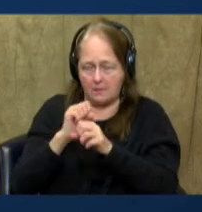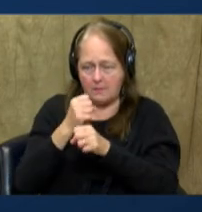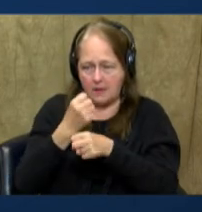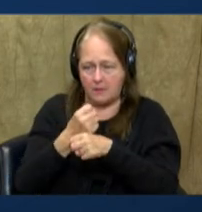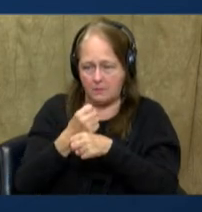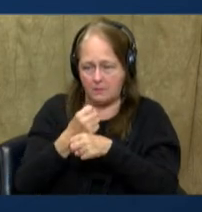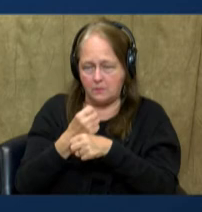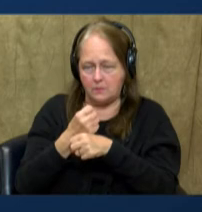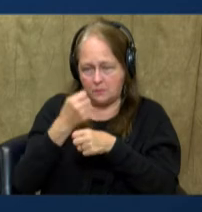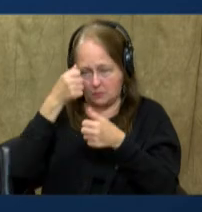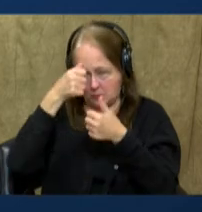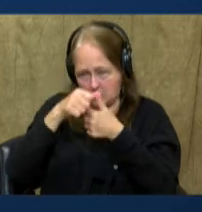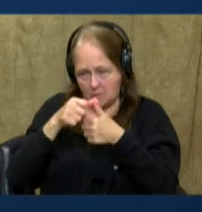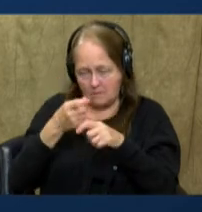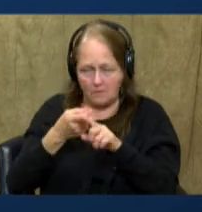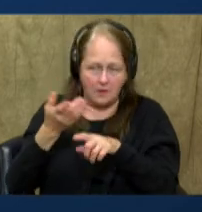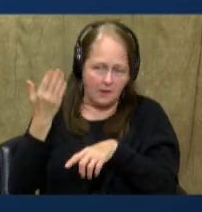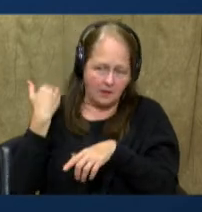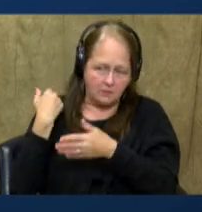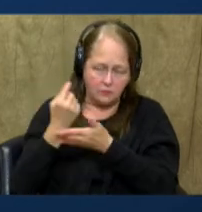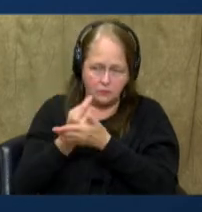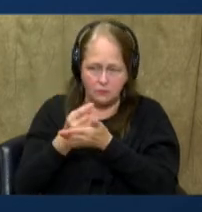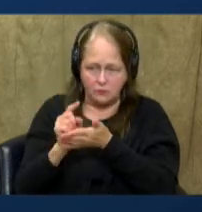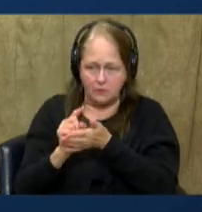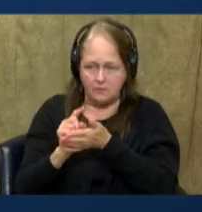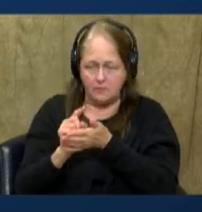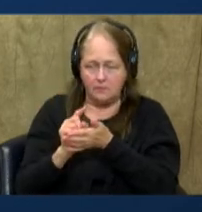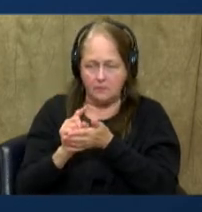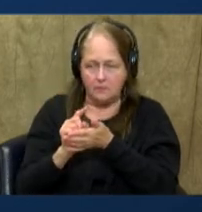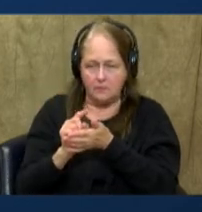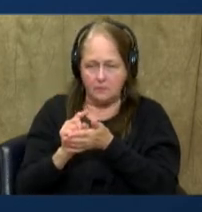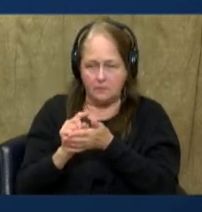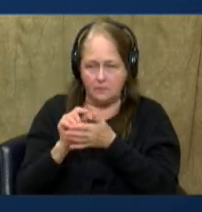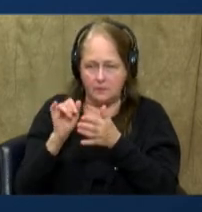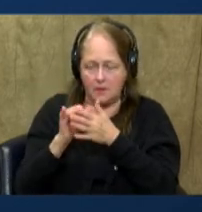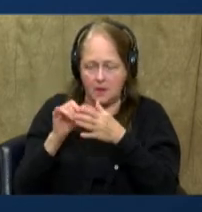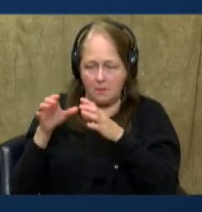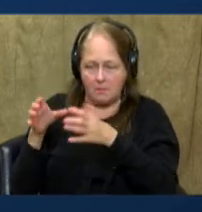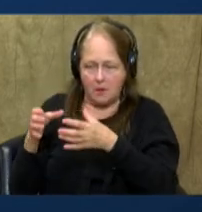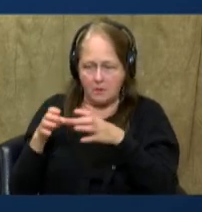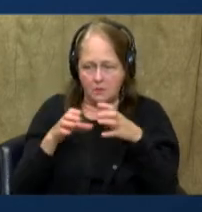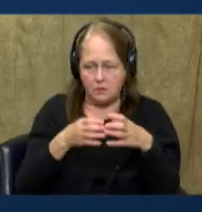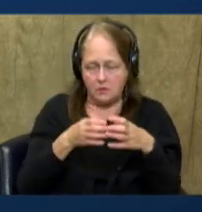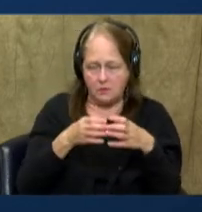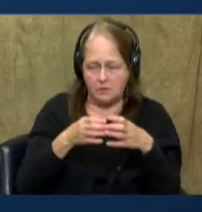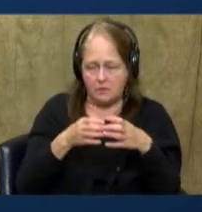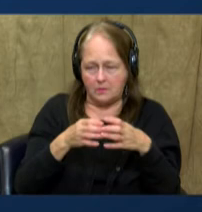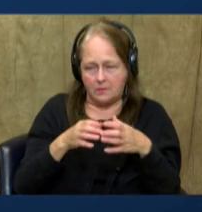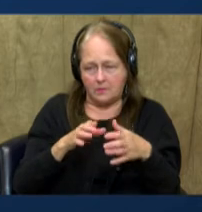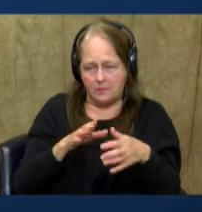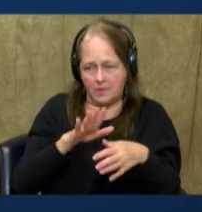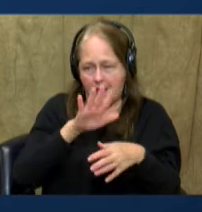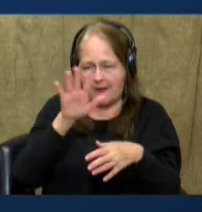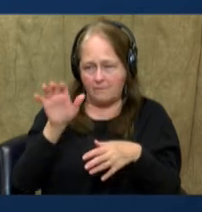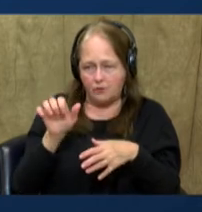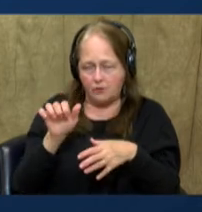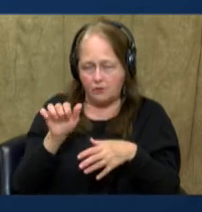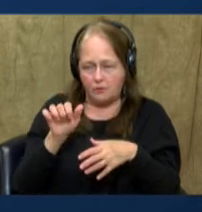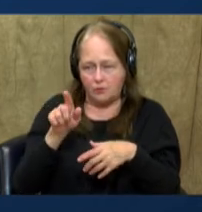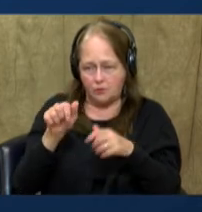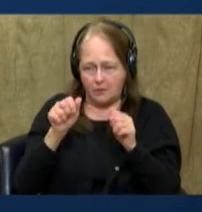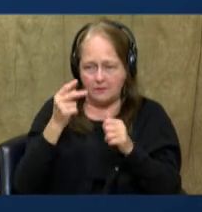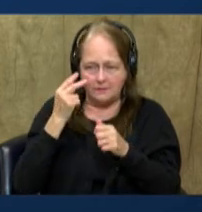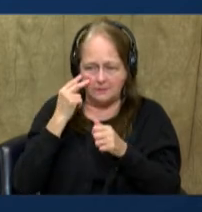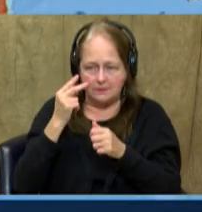been looking at. Remember this from last week and the week before when we looked at the population density of Africa and you can really see the Sahara Desert? Well,